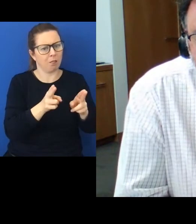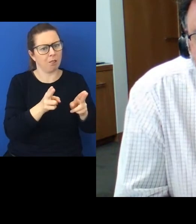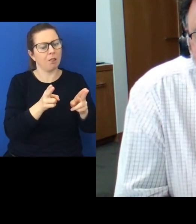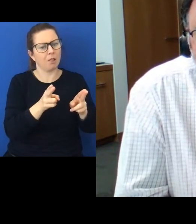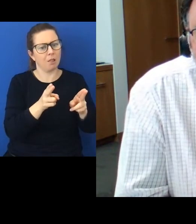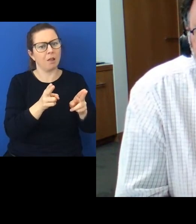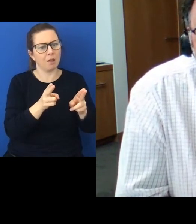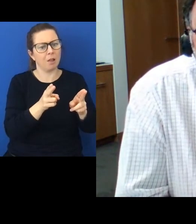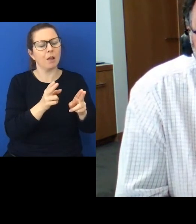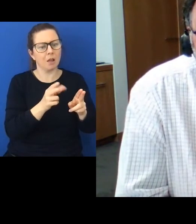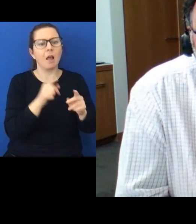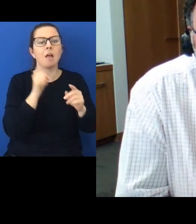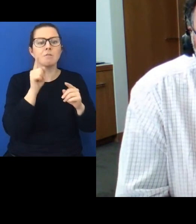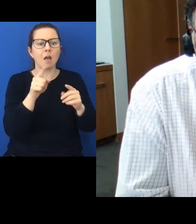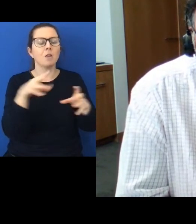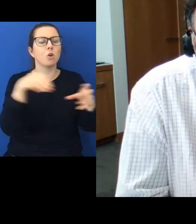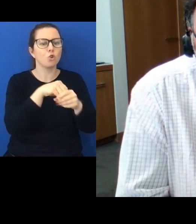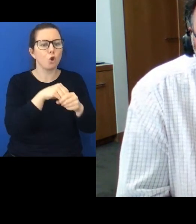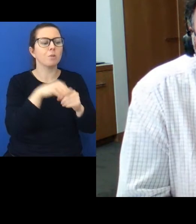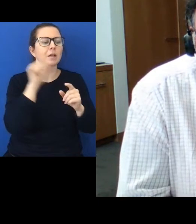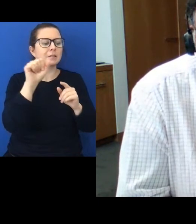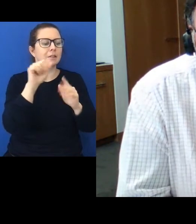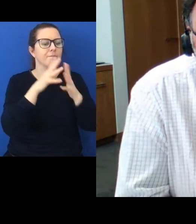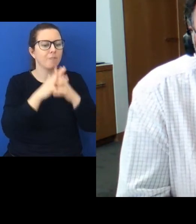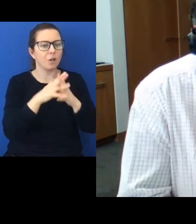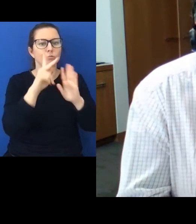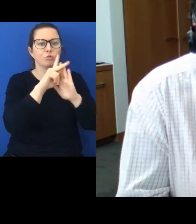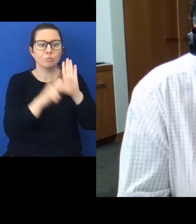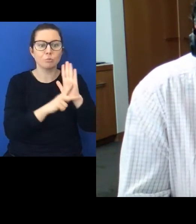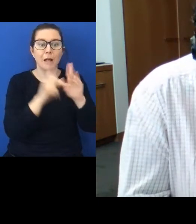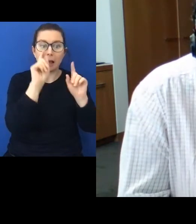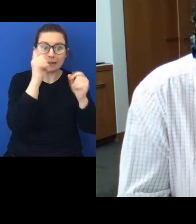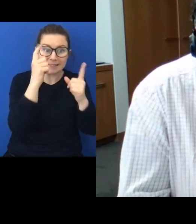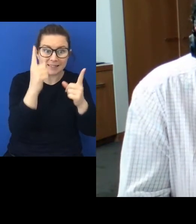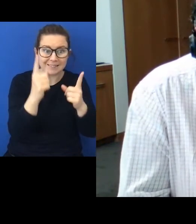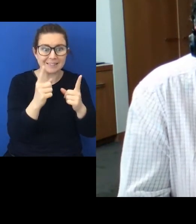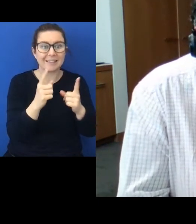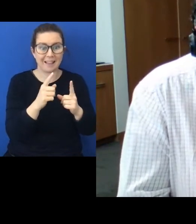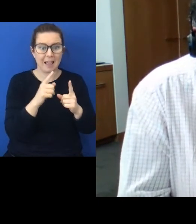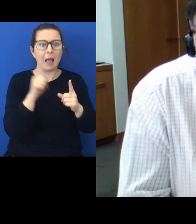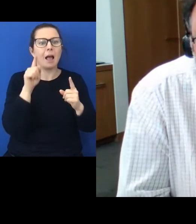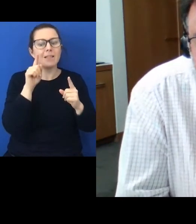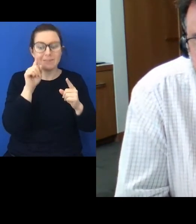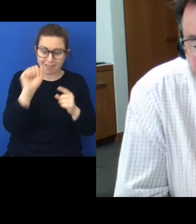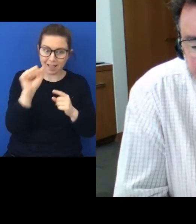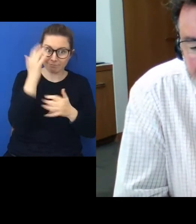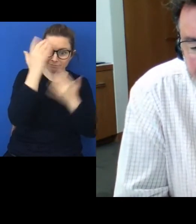and that incorporates a set of values principles and understandings that makes sense for that place